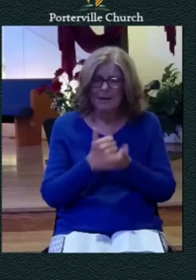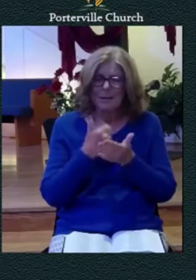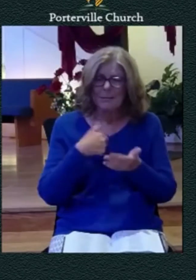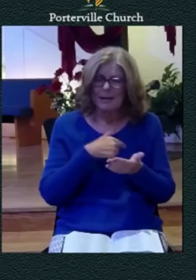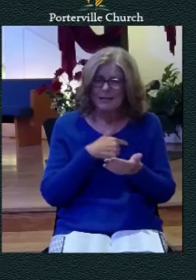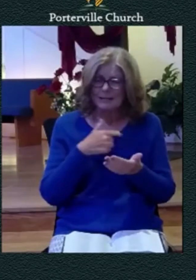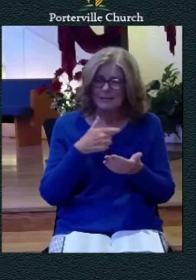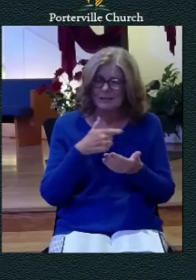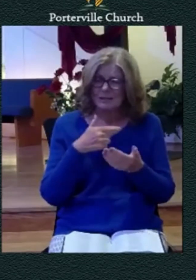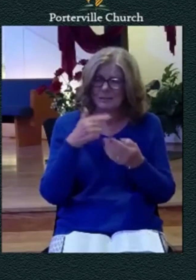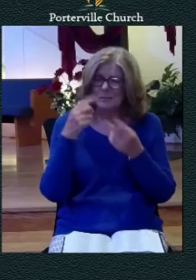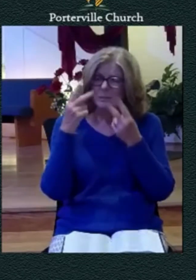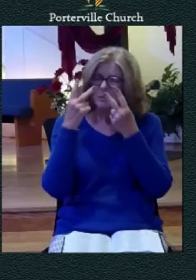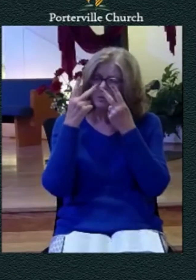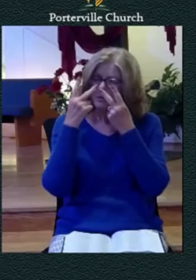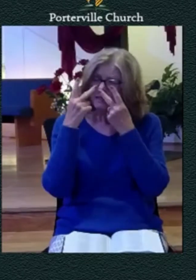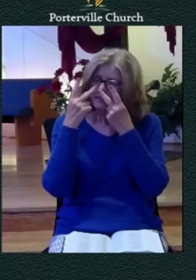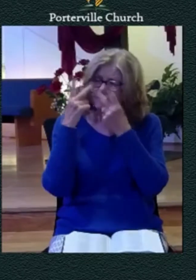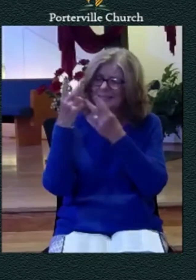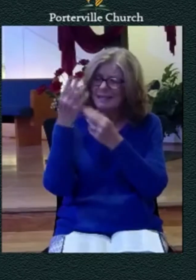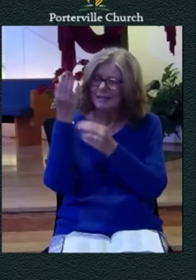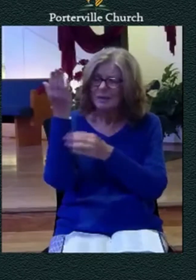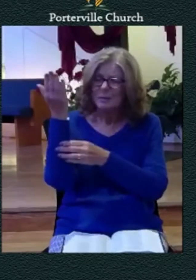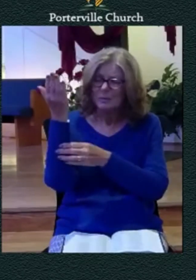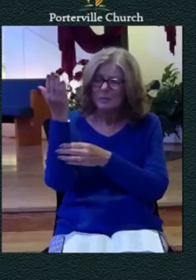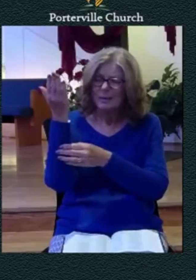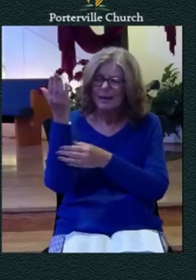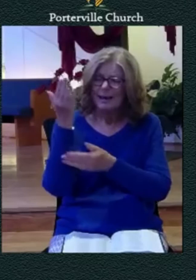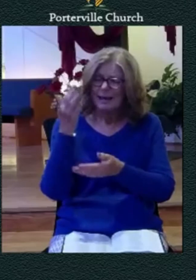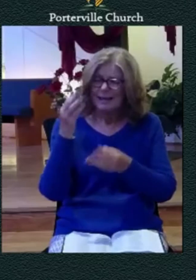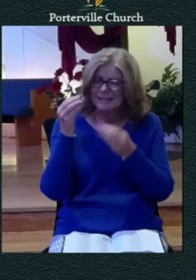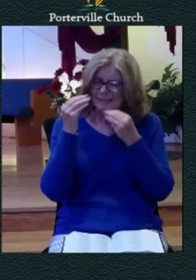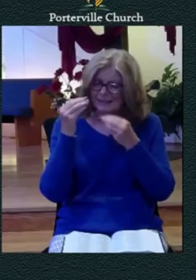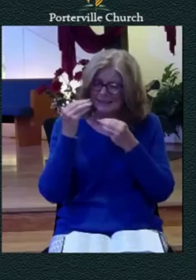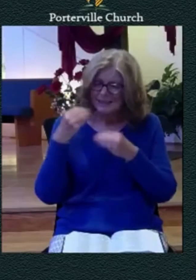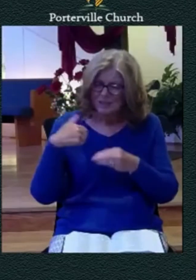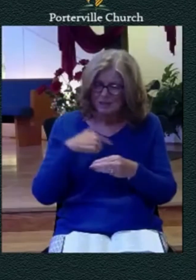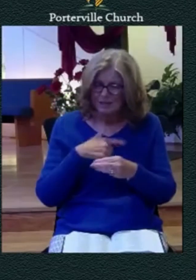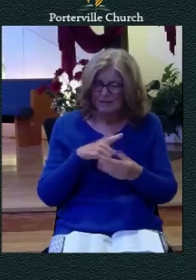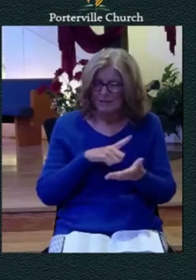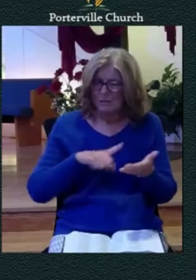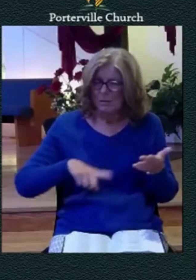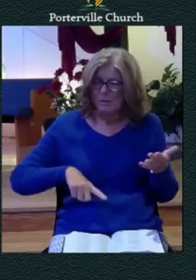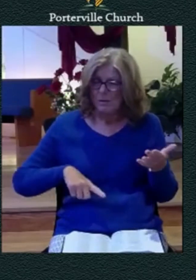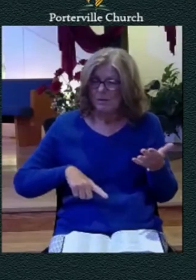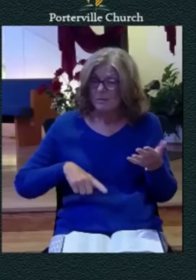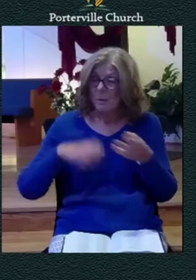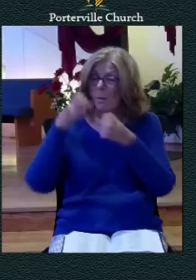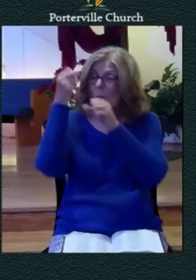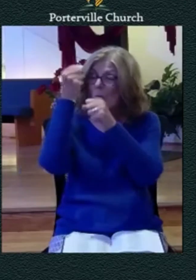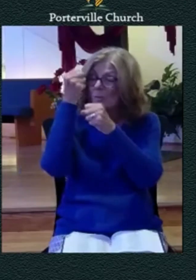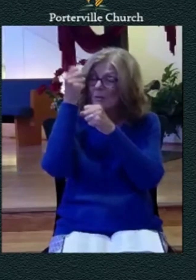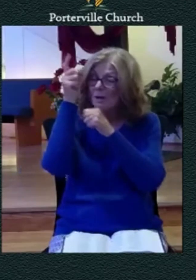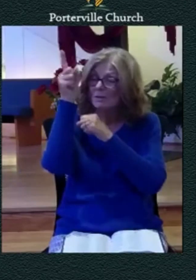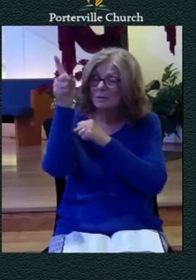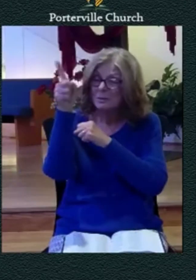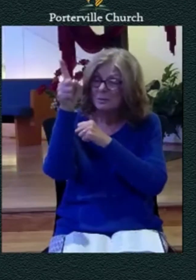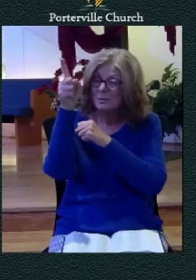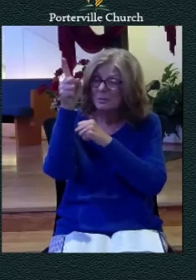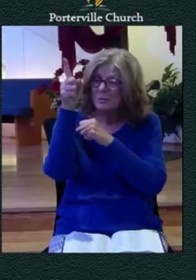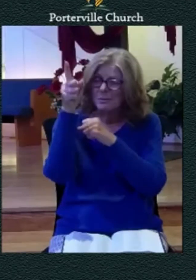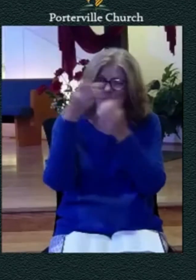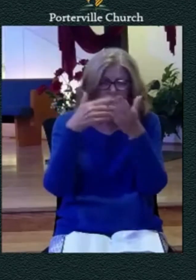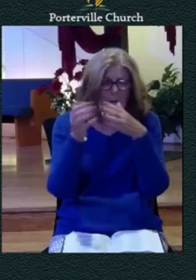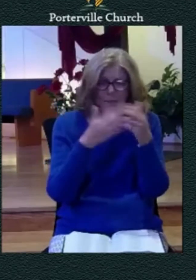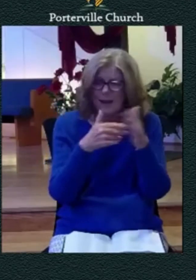teach us lord to be able to worship and to hold on to the truth about you no matter what is happening to